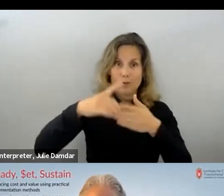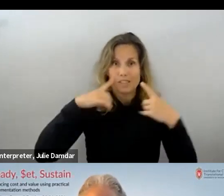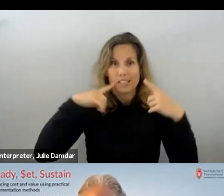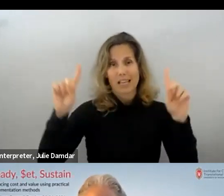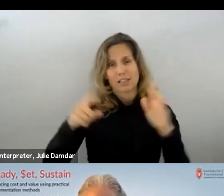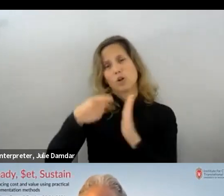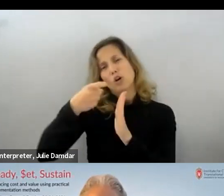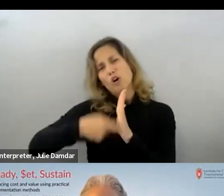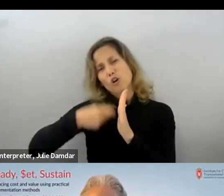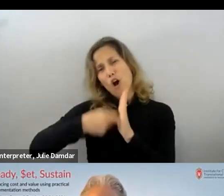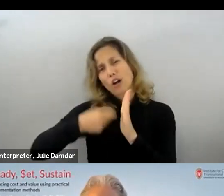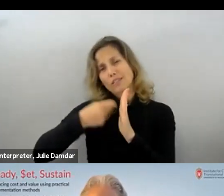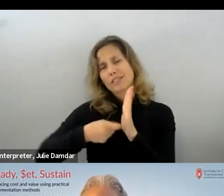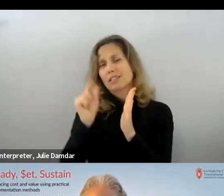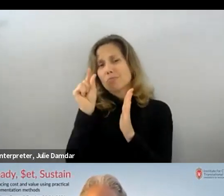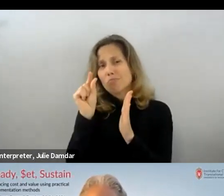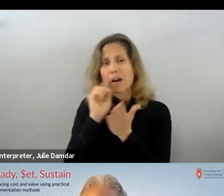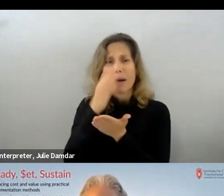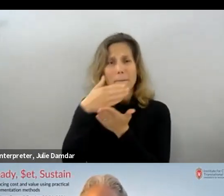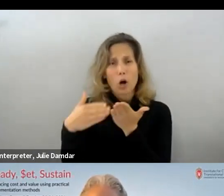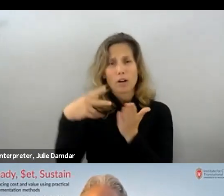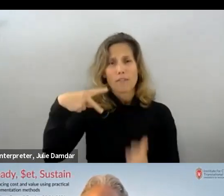another piece of the puzzle.